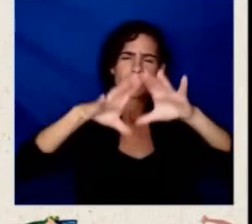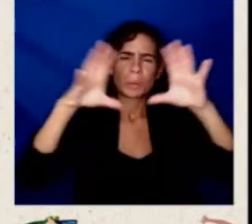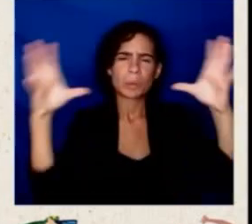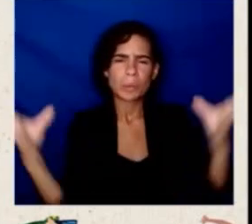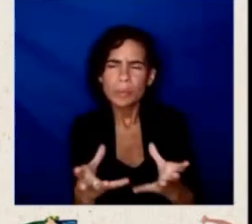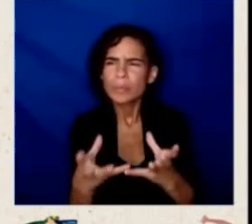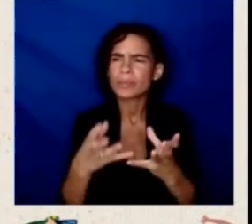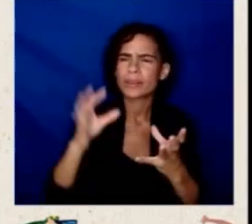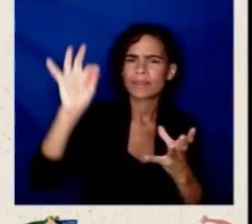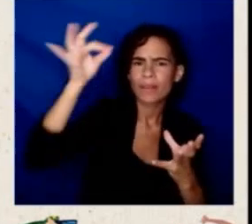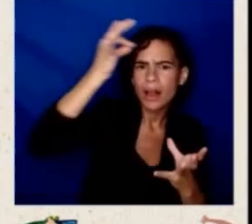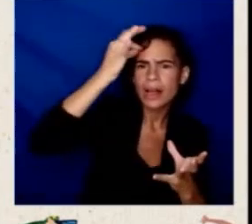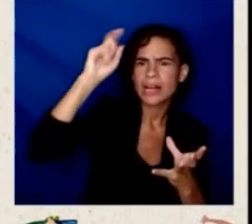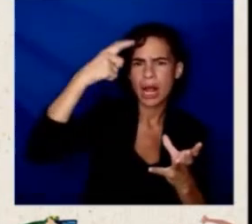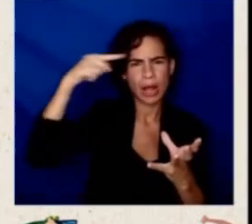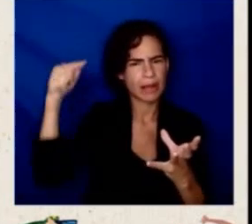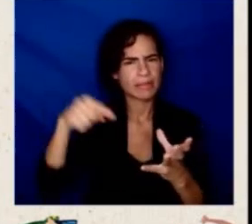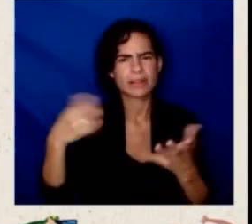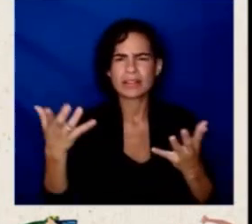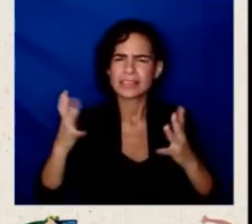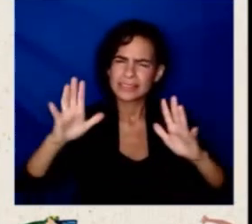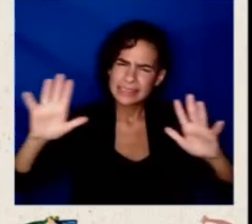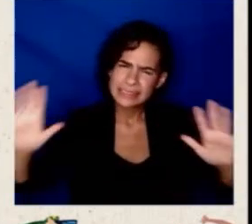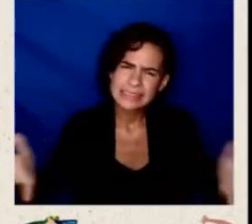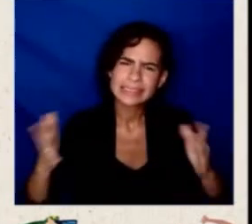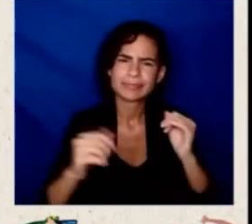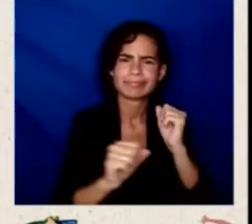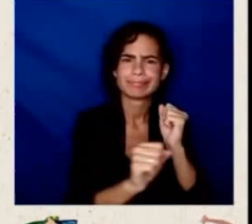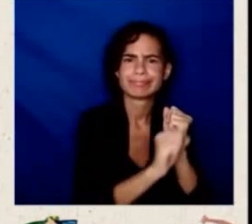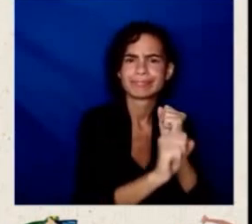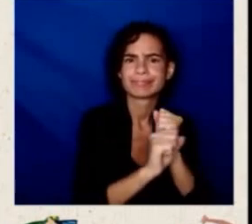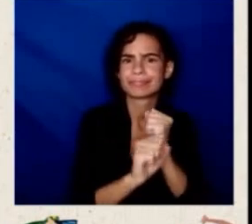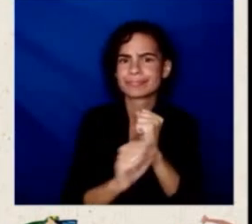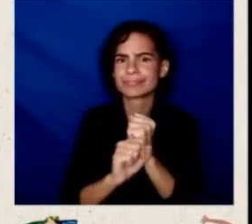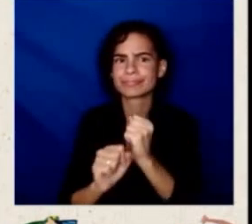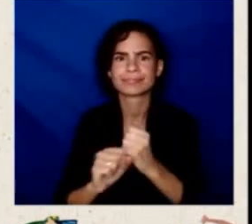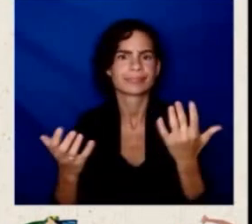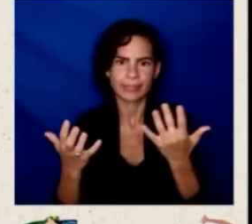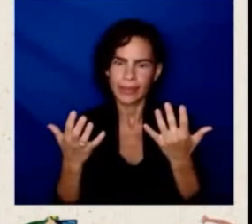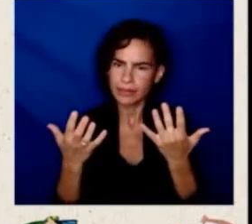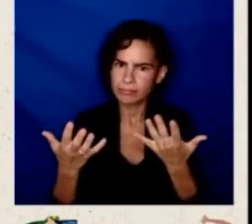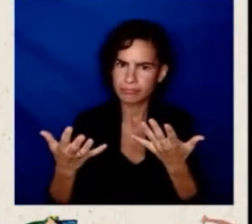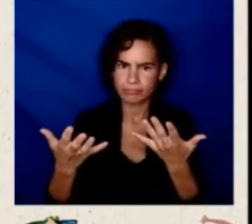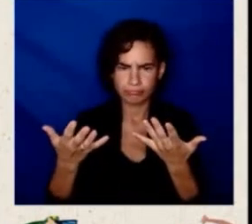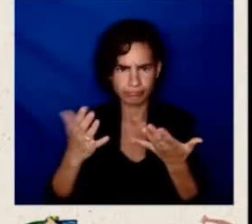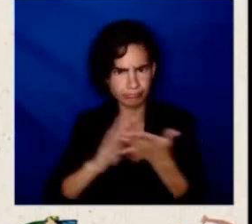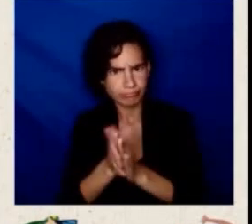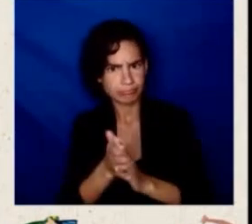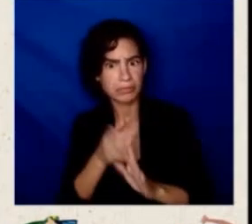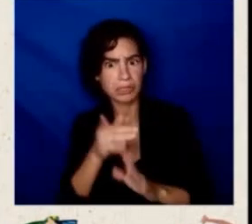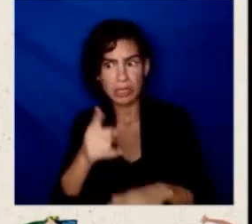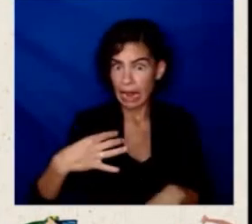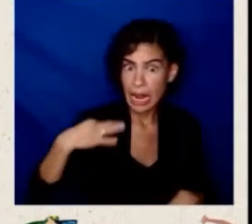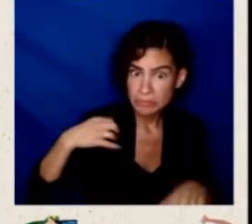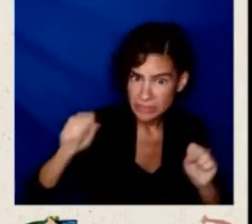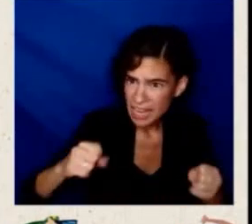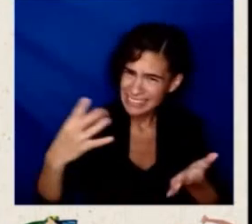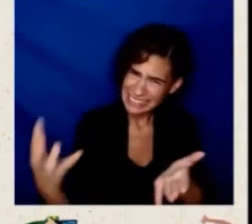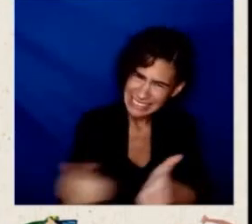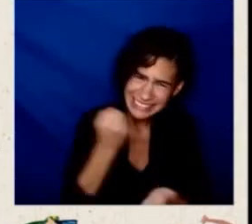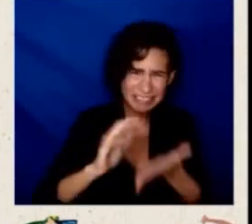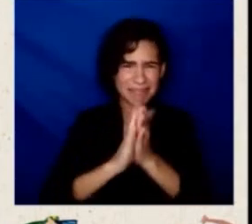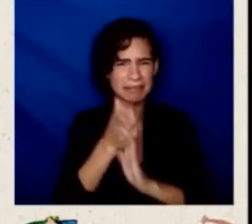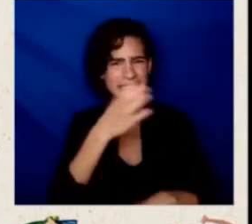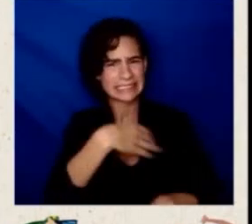to naturalize individuals who are eligible for it. to raise awareness of the